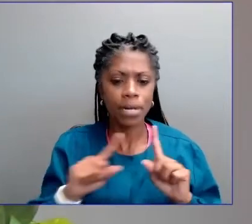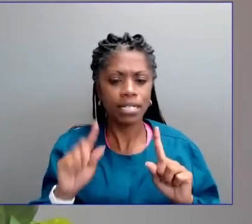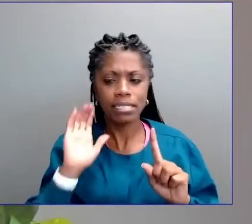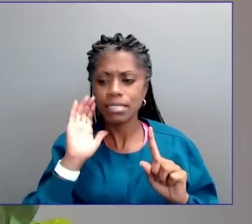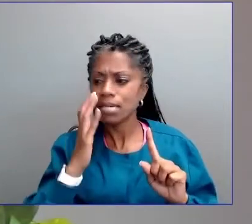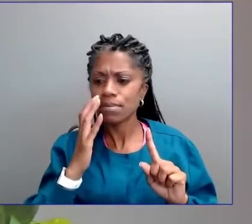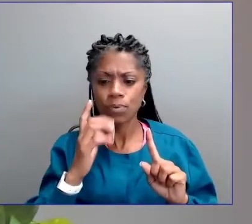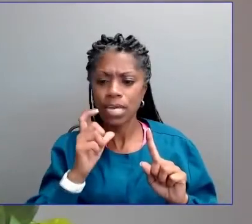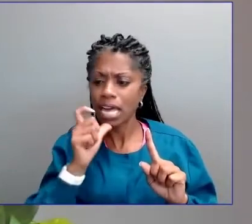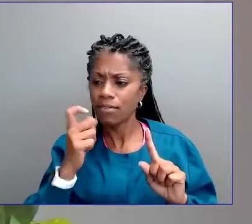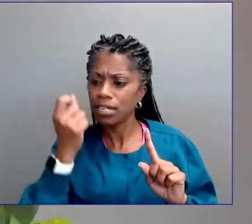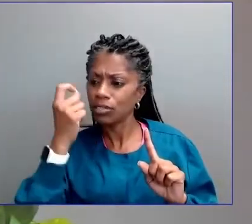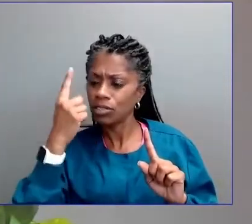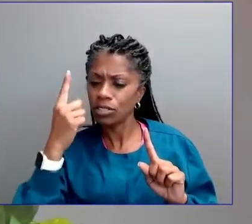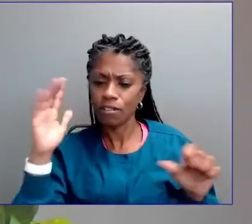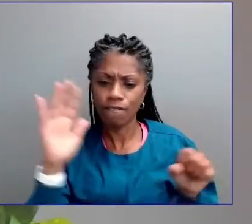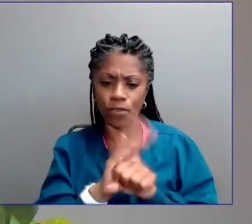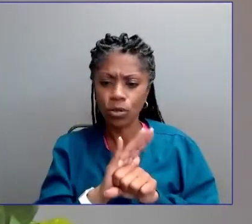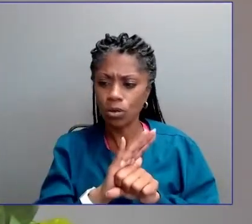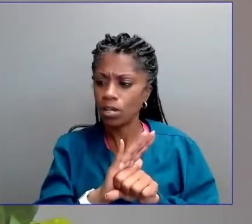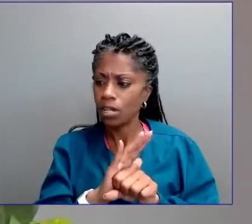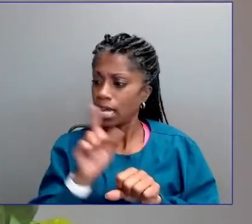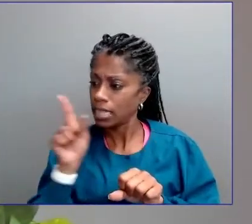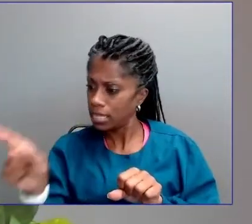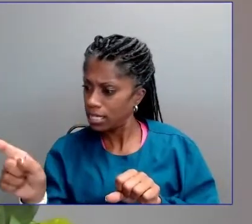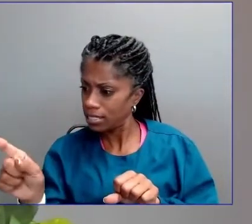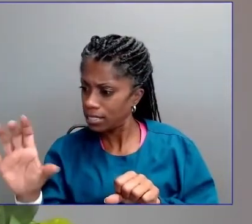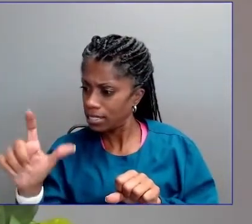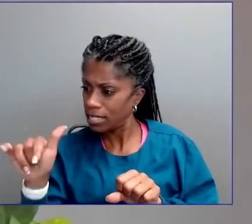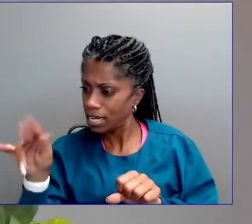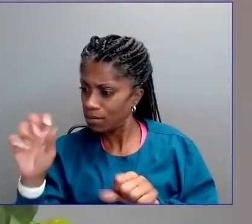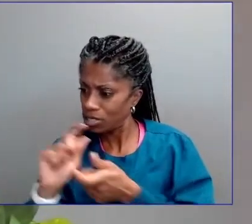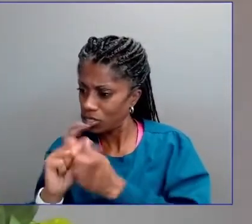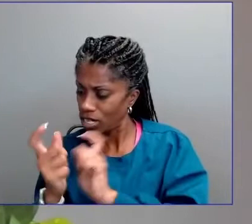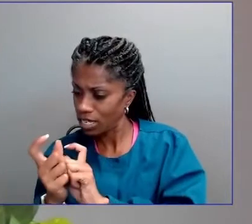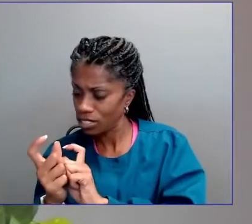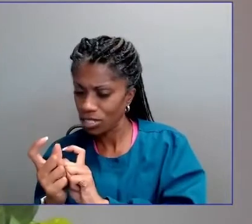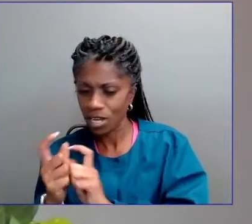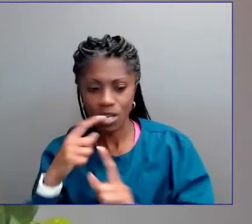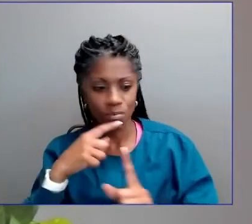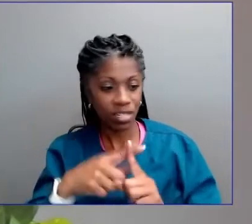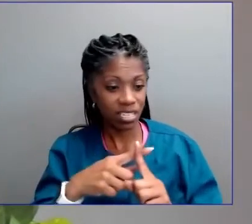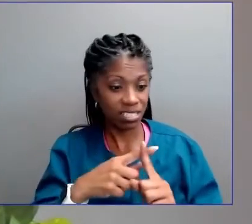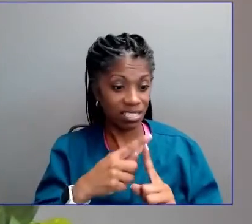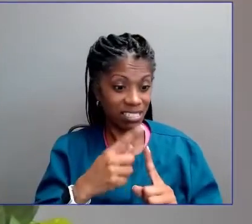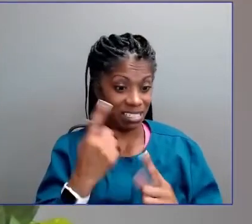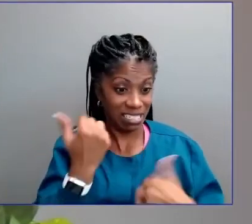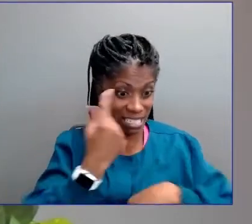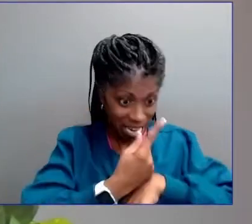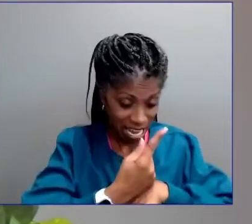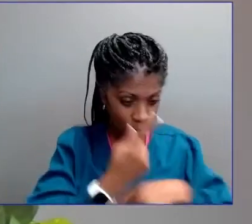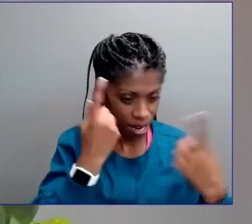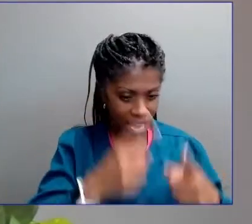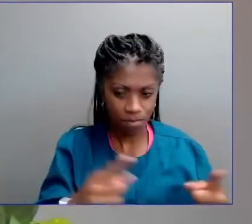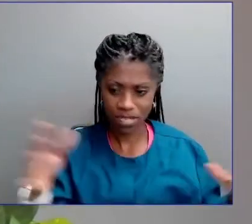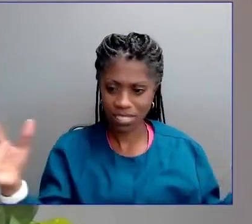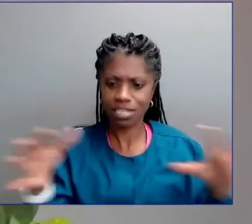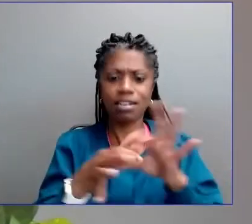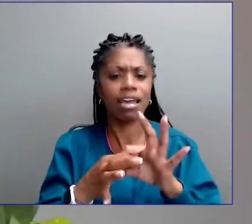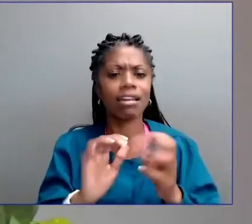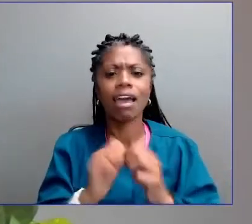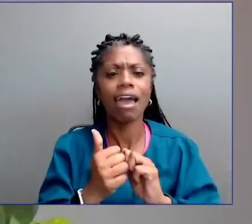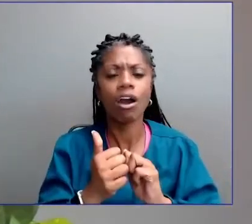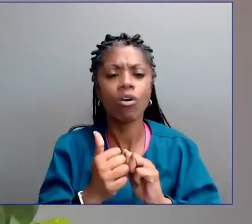and how it's affecting us today. As a scientist, I know that we're conducting an unprecedented